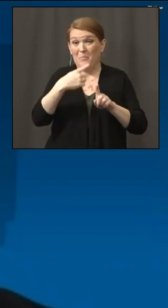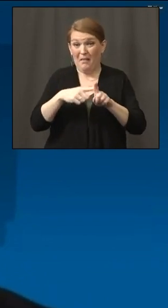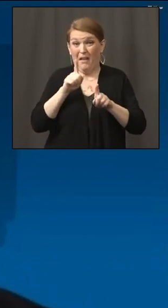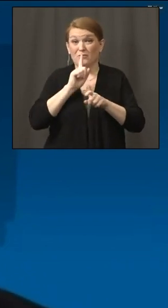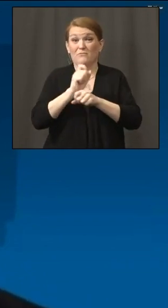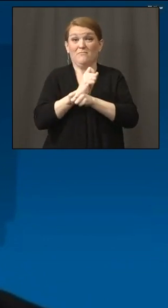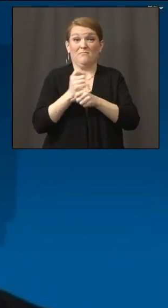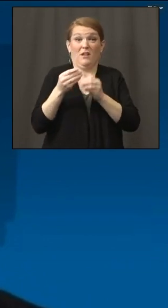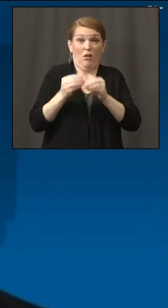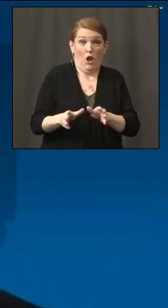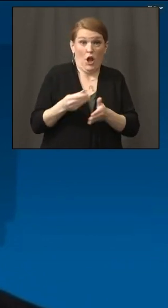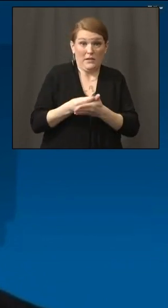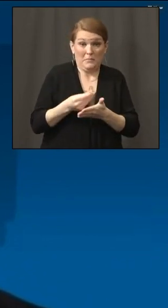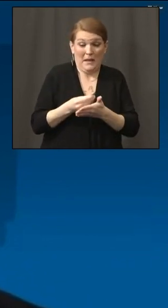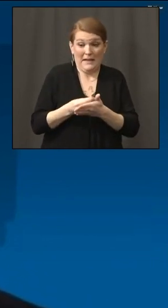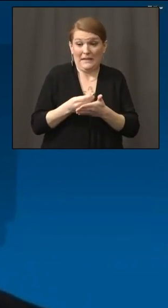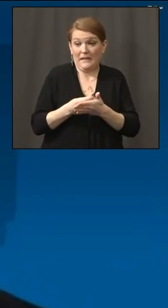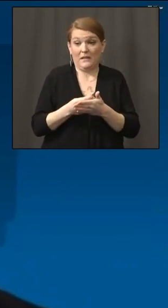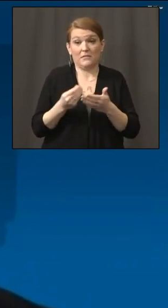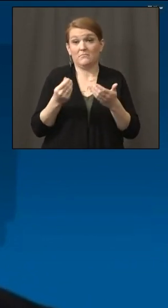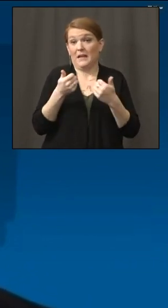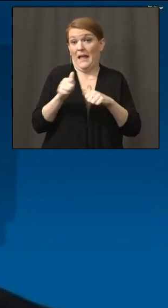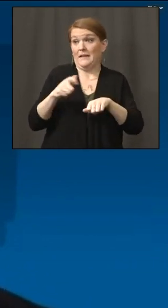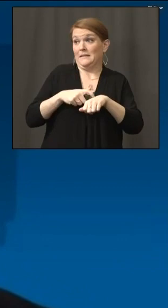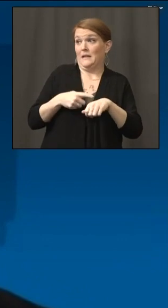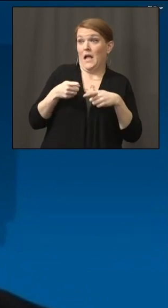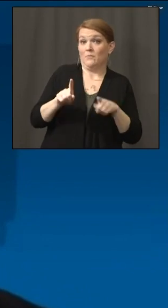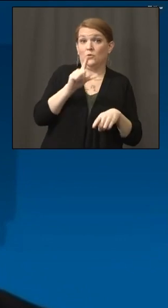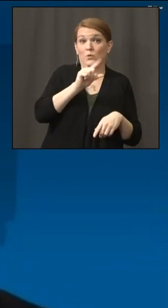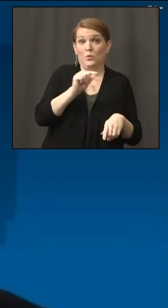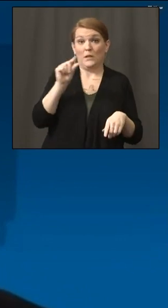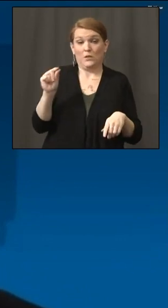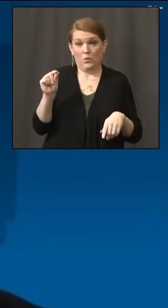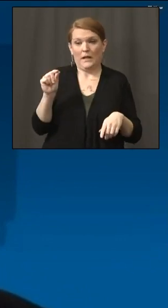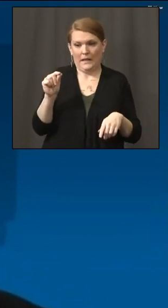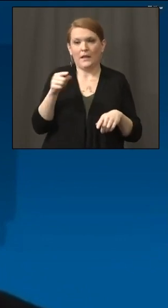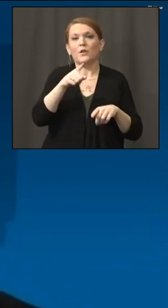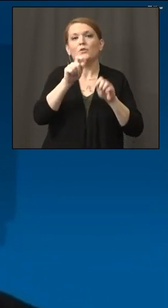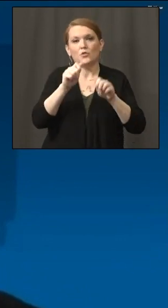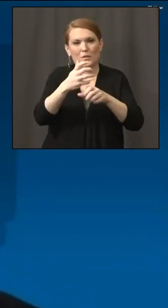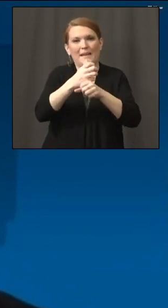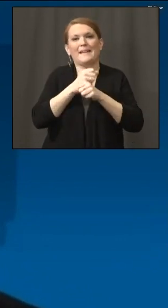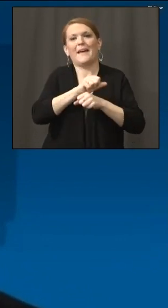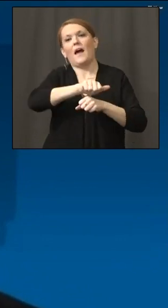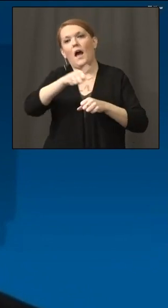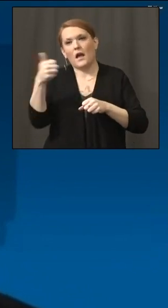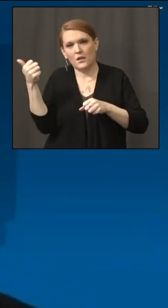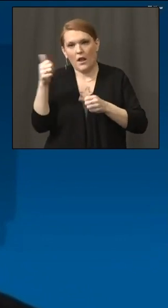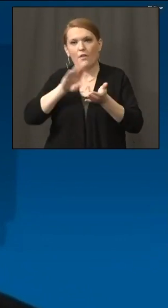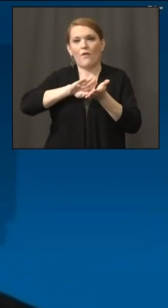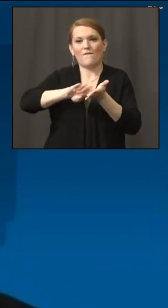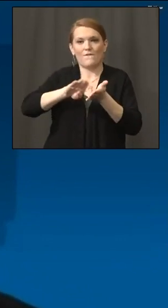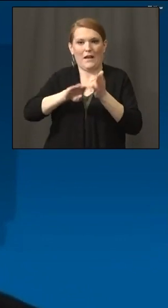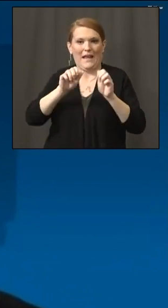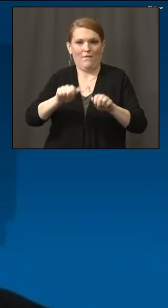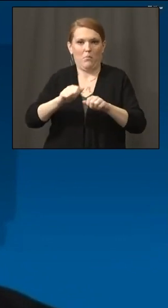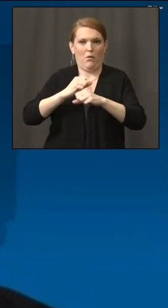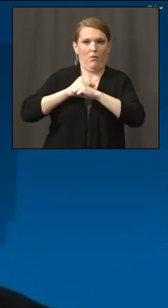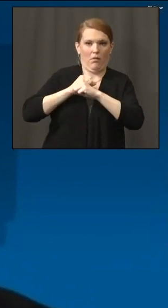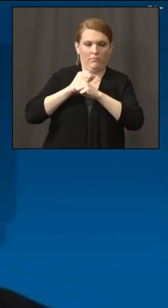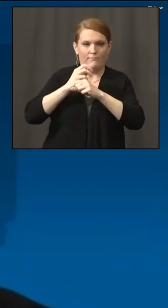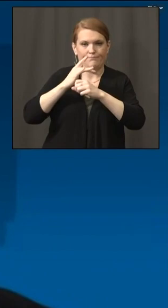in any quarter of 2020, you're able to get another secure, forgivable PPP loan.